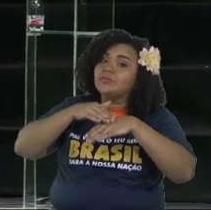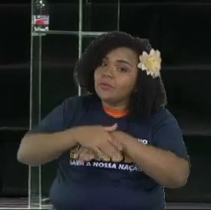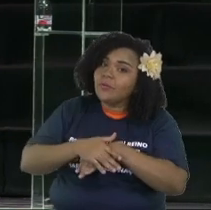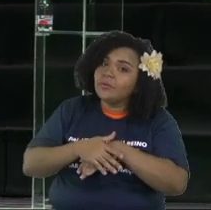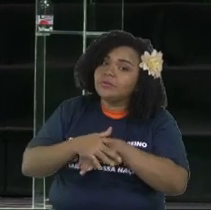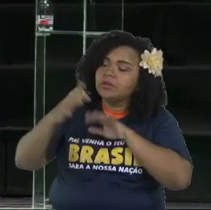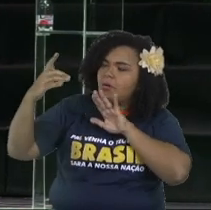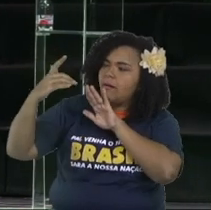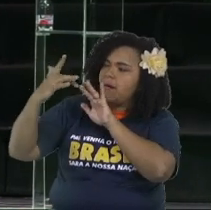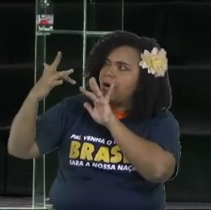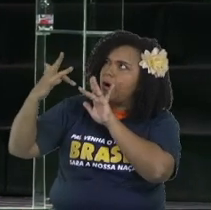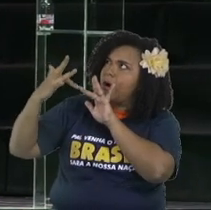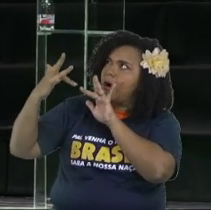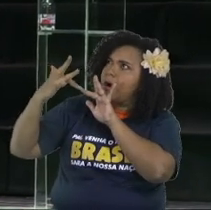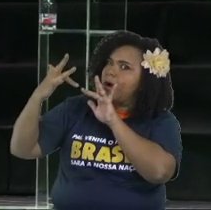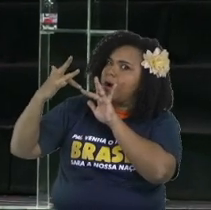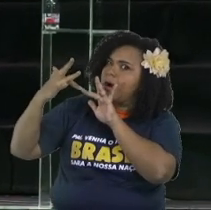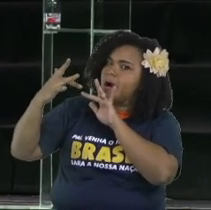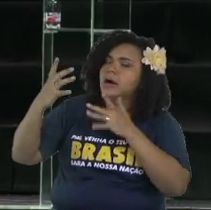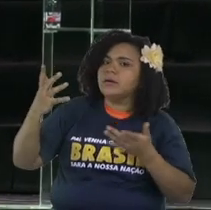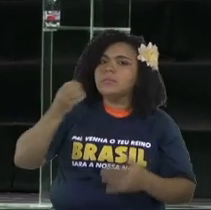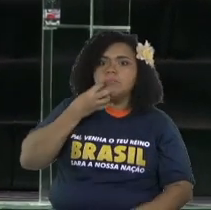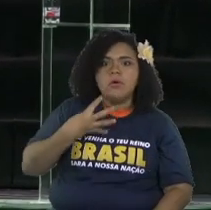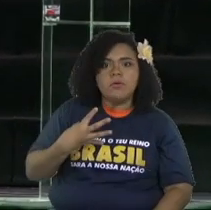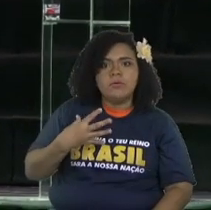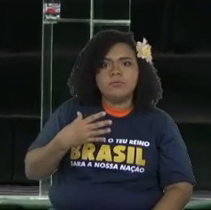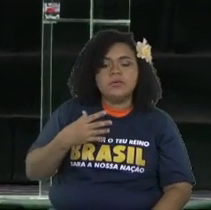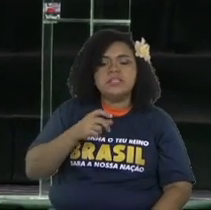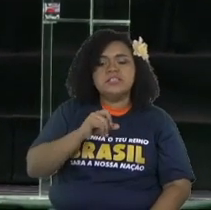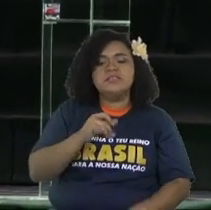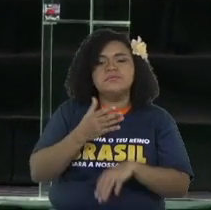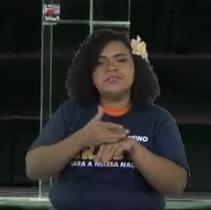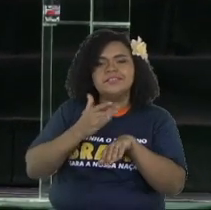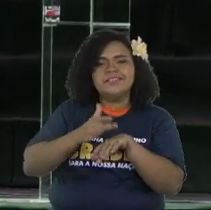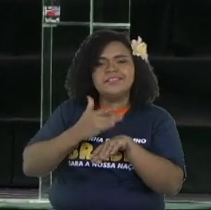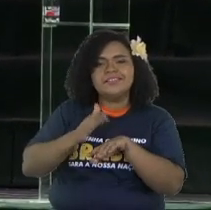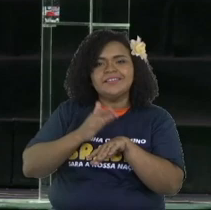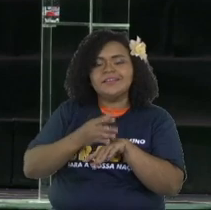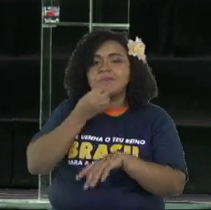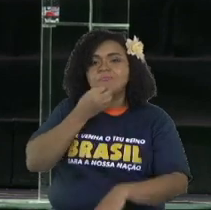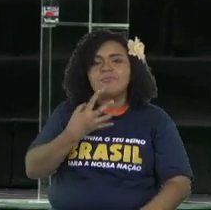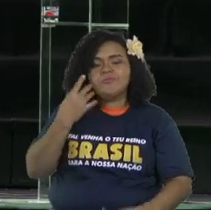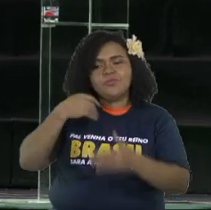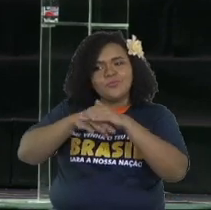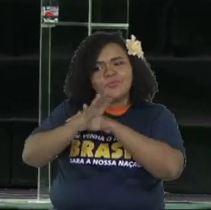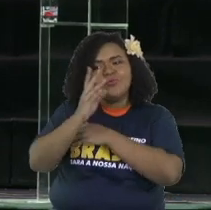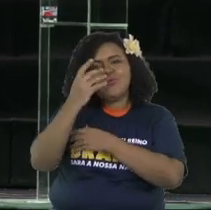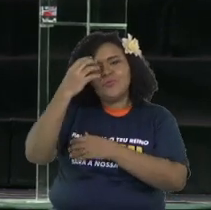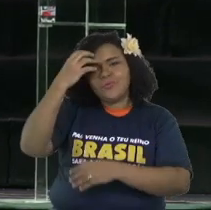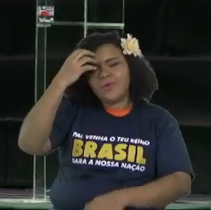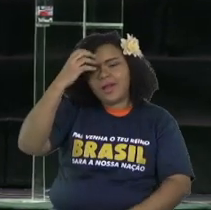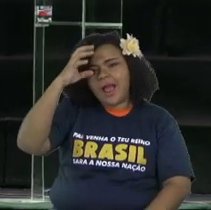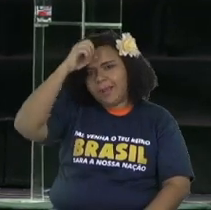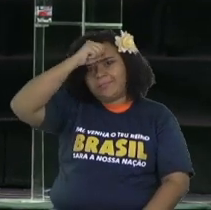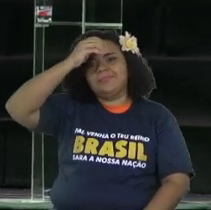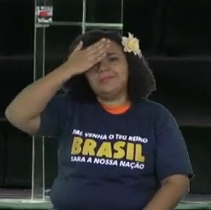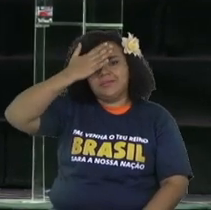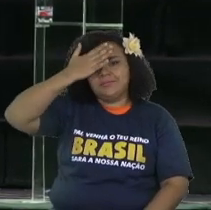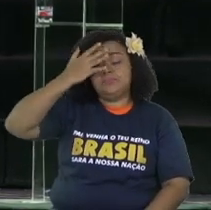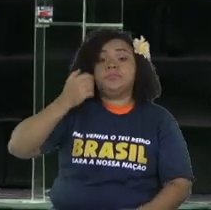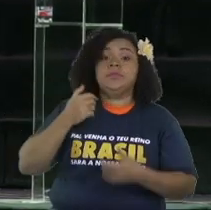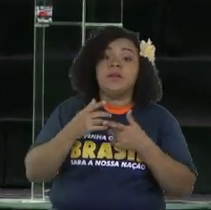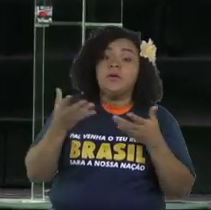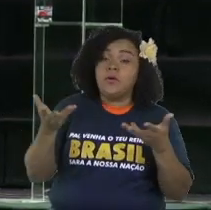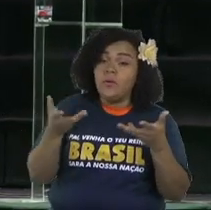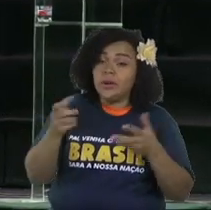the good night and if you are not doing this because you're already adult